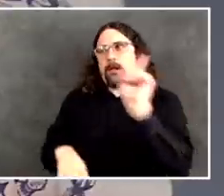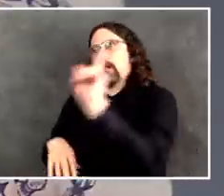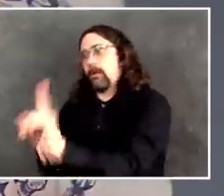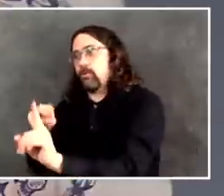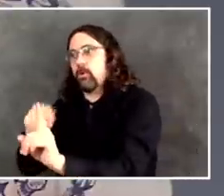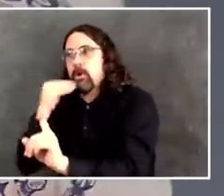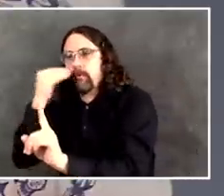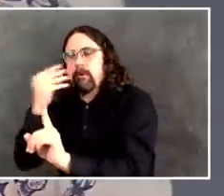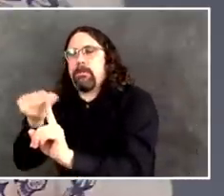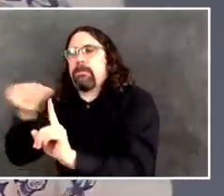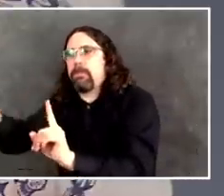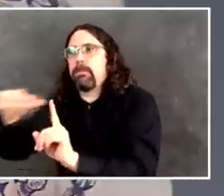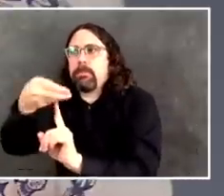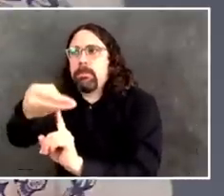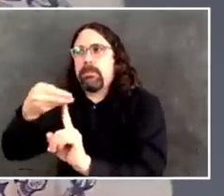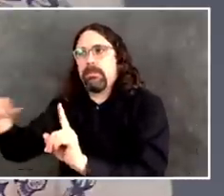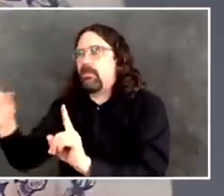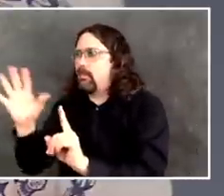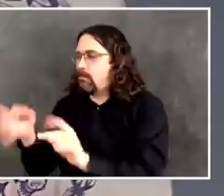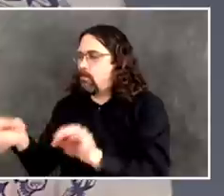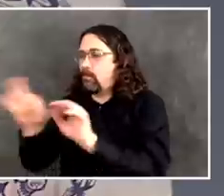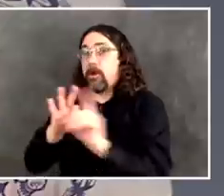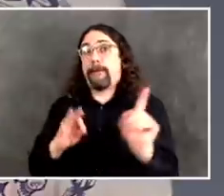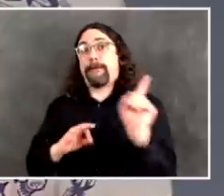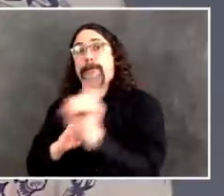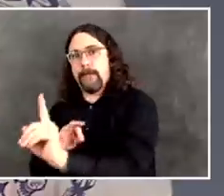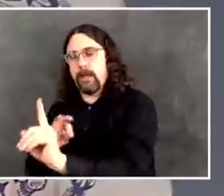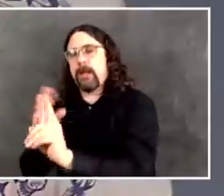Okay, and then on the indicators question?